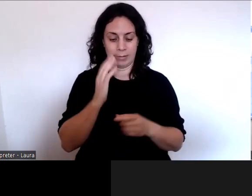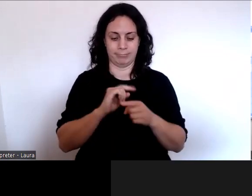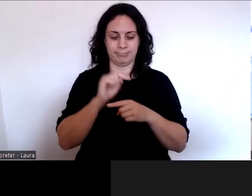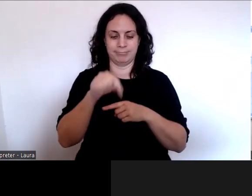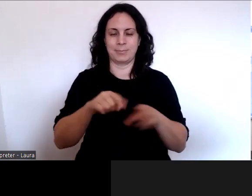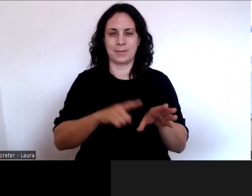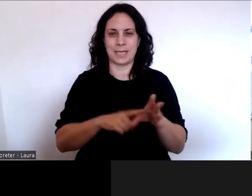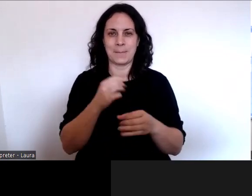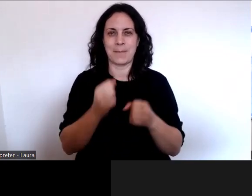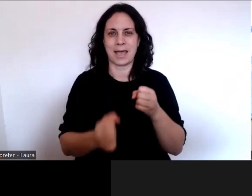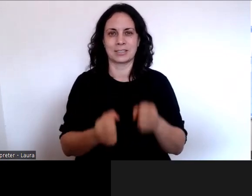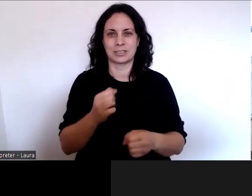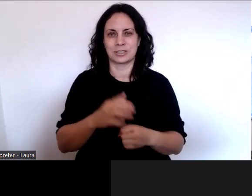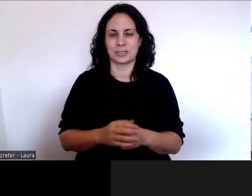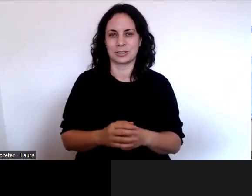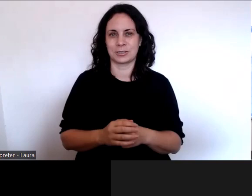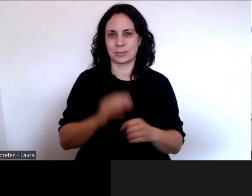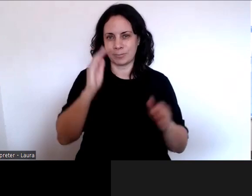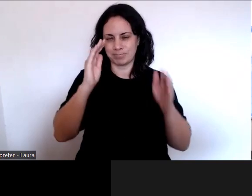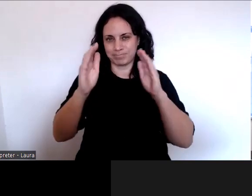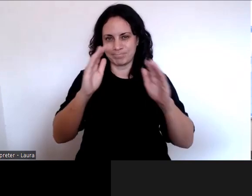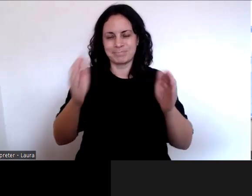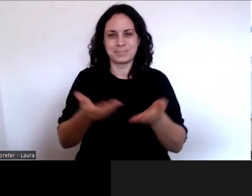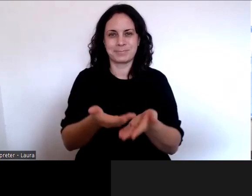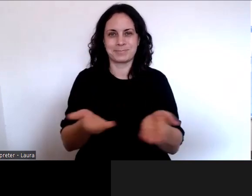We'll soon.